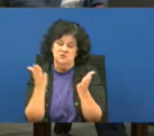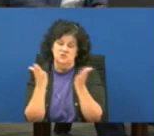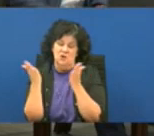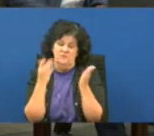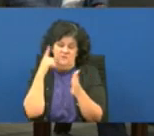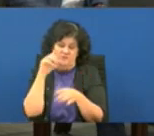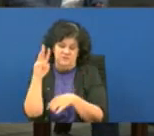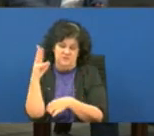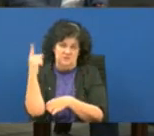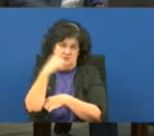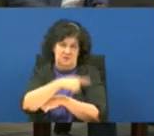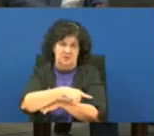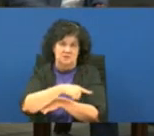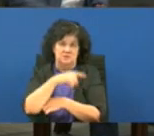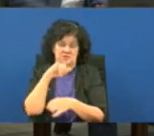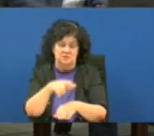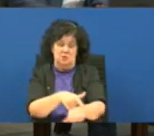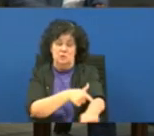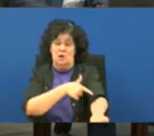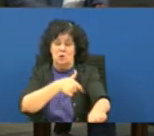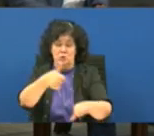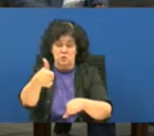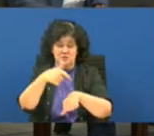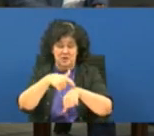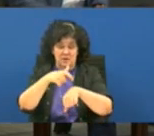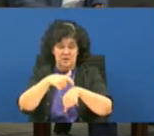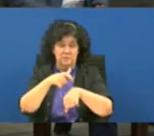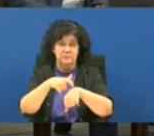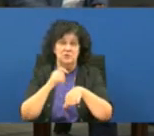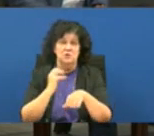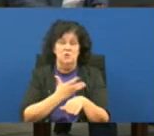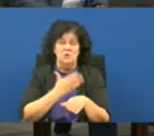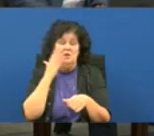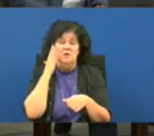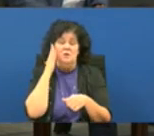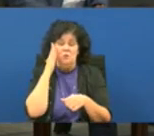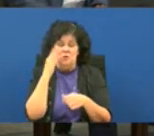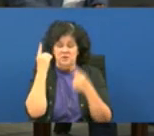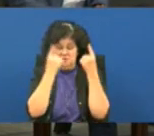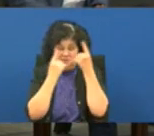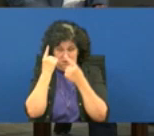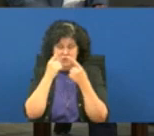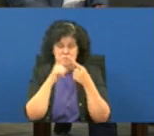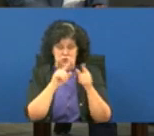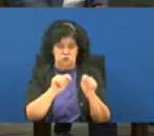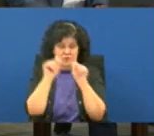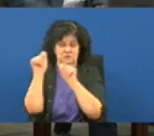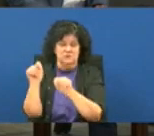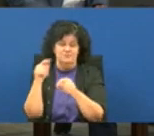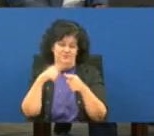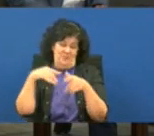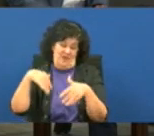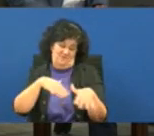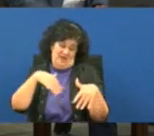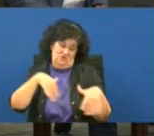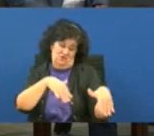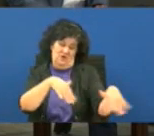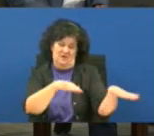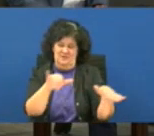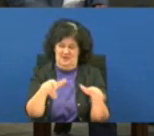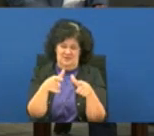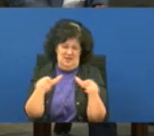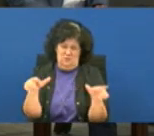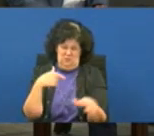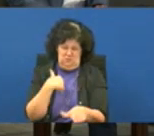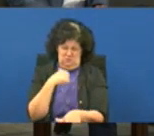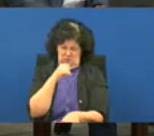six days it's particularly those longer lengths of stay where we would look at transferring them the the fast tracking the concern in that language for me is